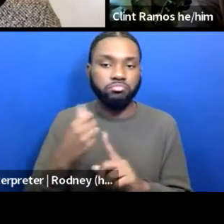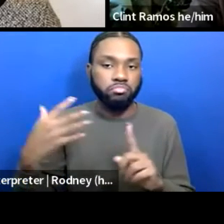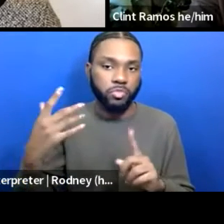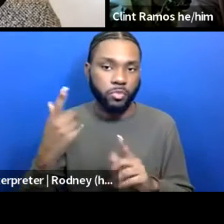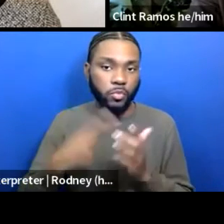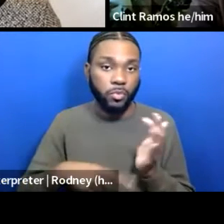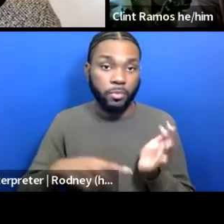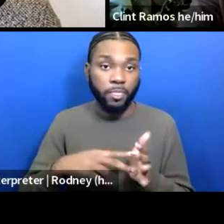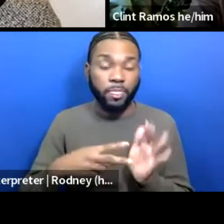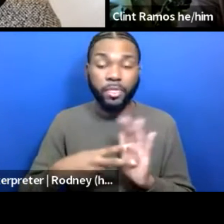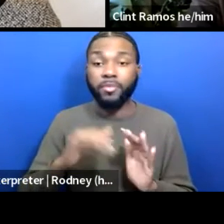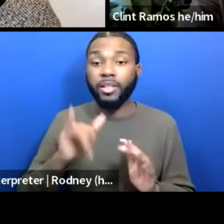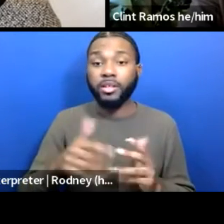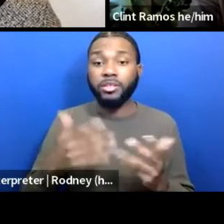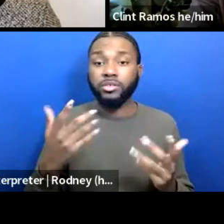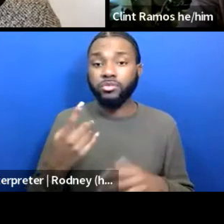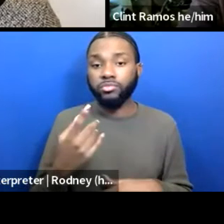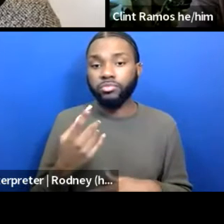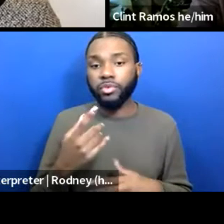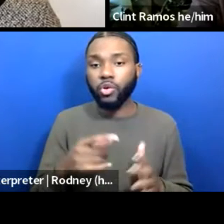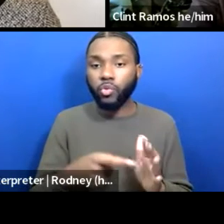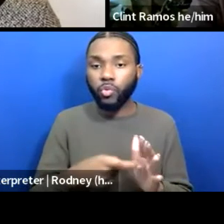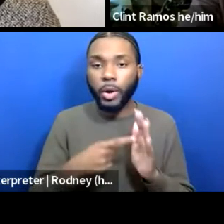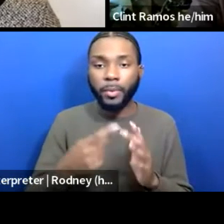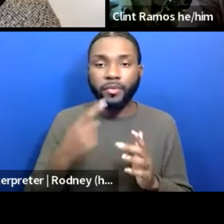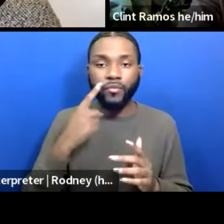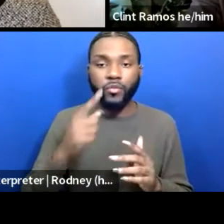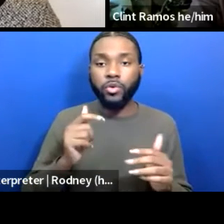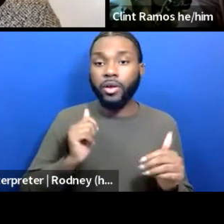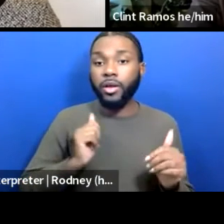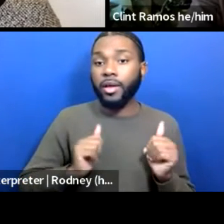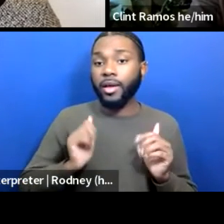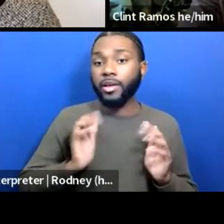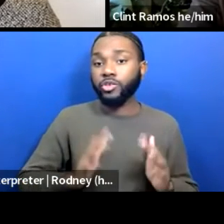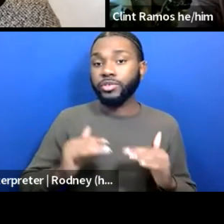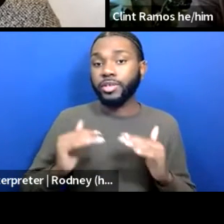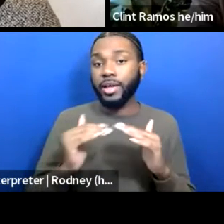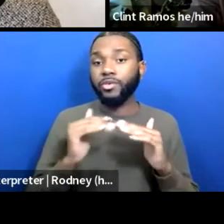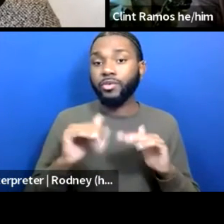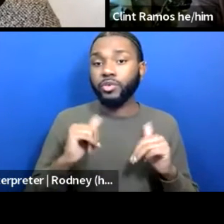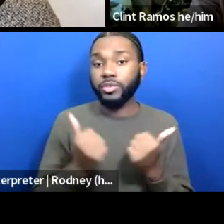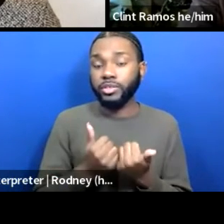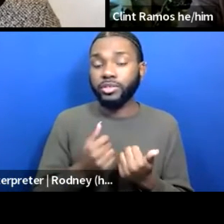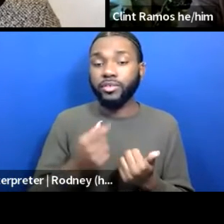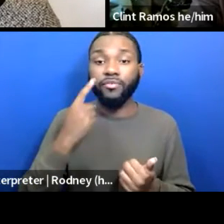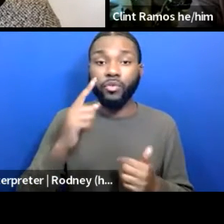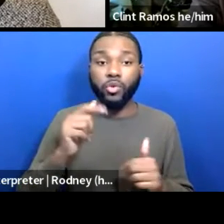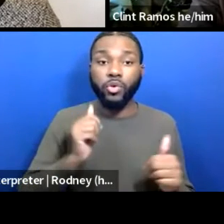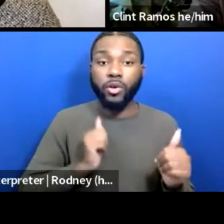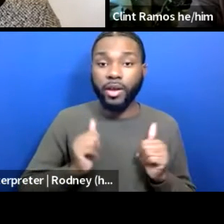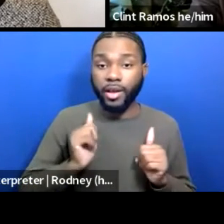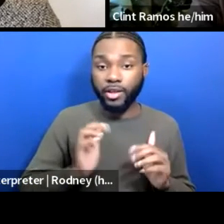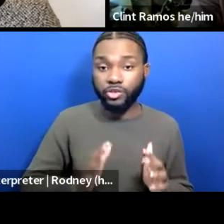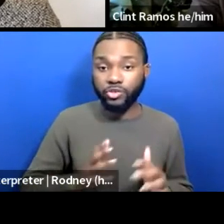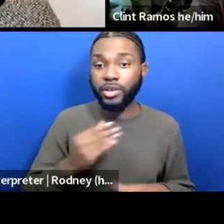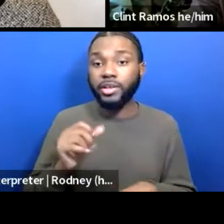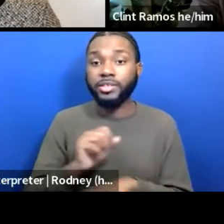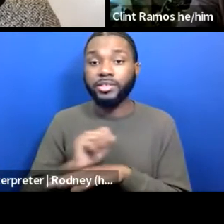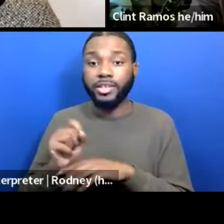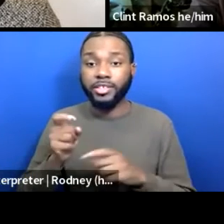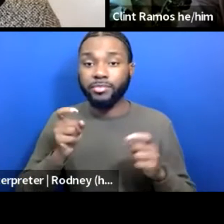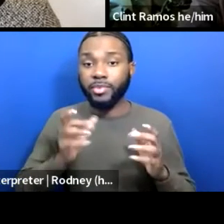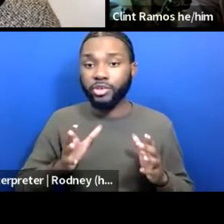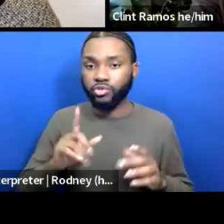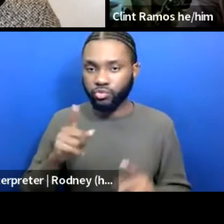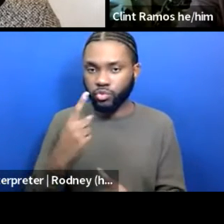a requirement from Actors' Equity Association that is for actors and stage managers only,